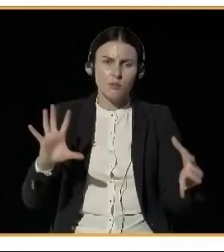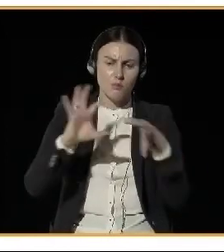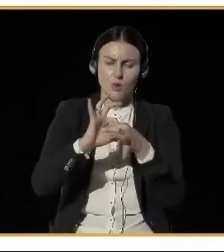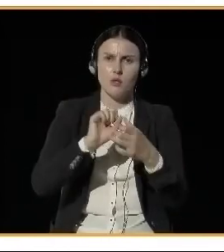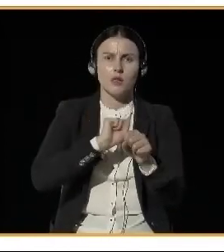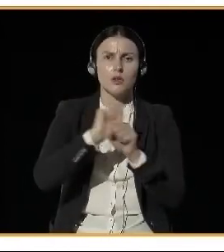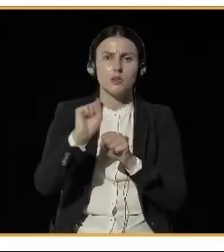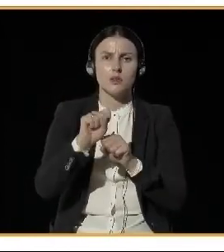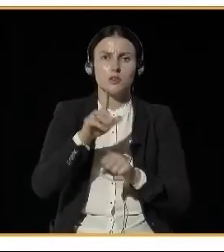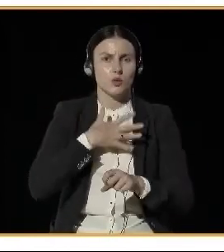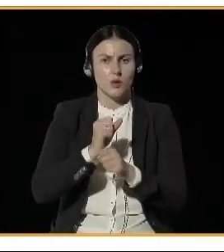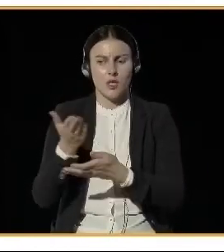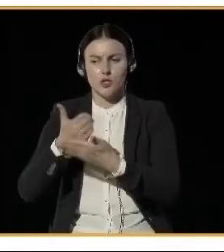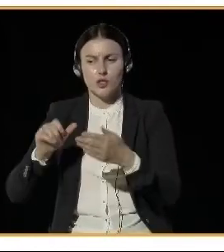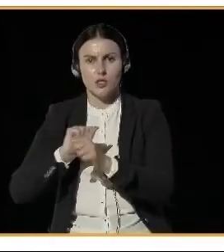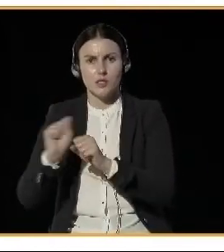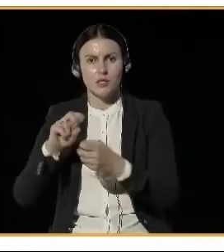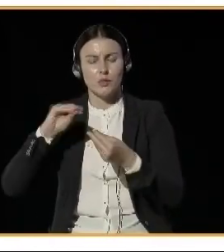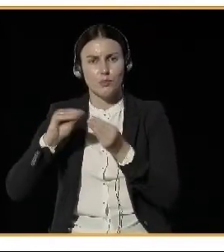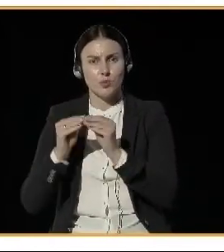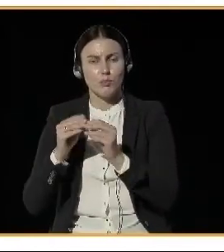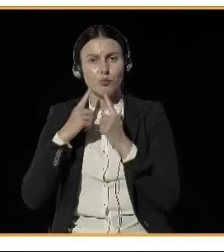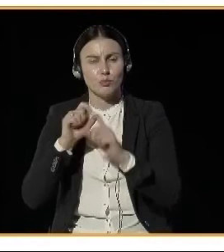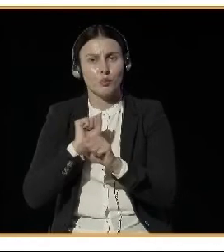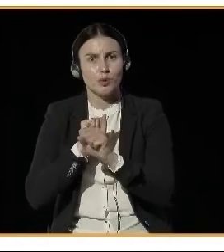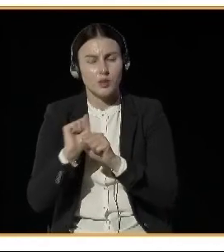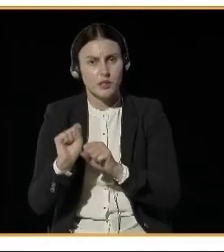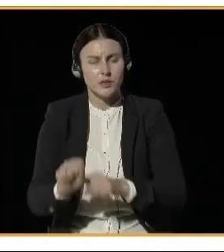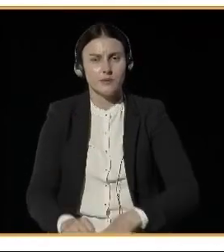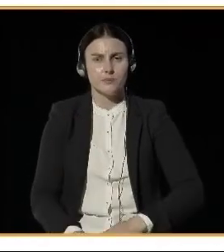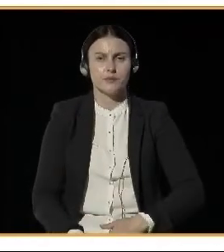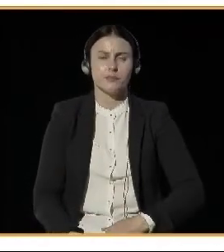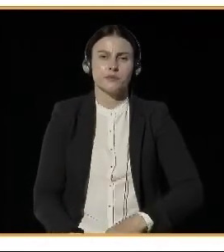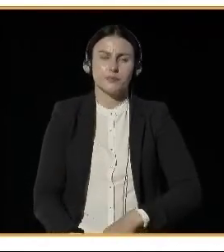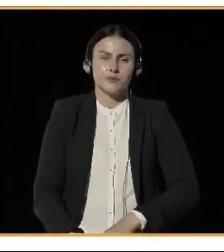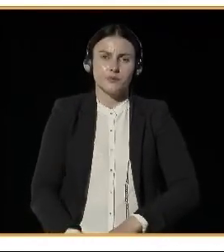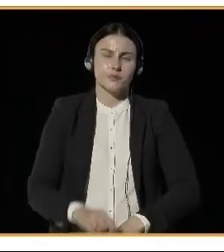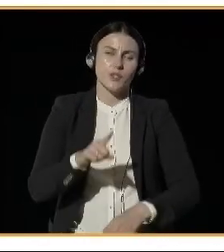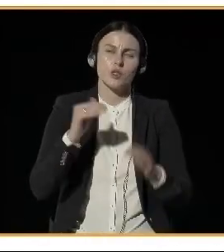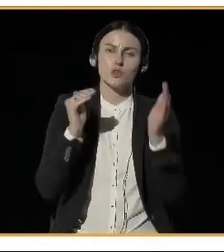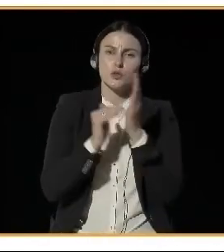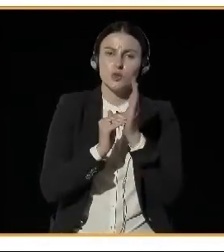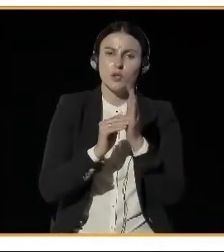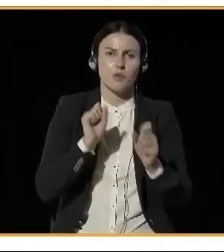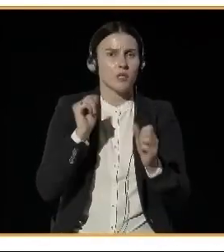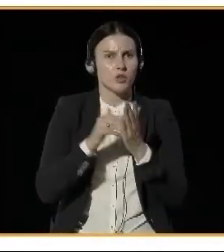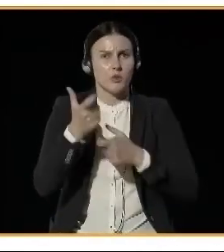that you have to do what is responsible in your own case. And slowly